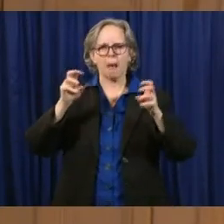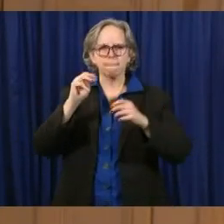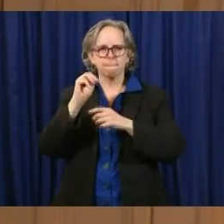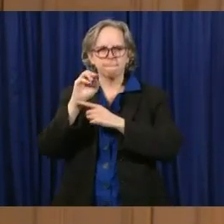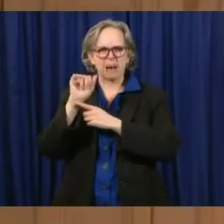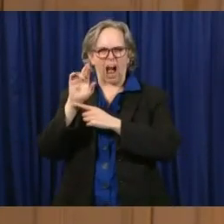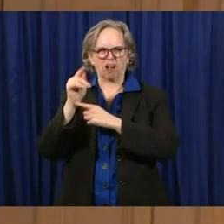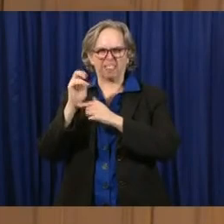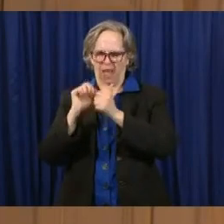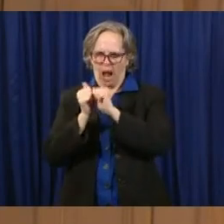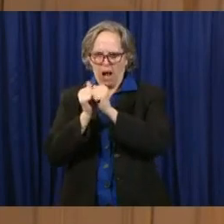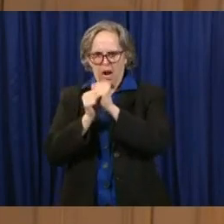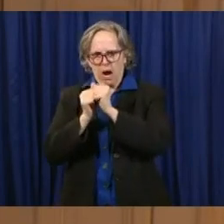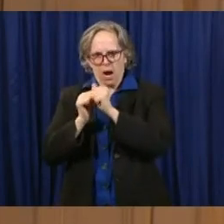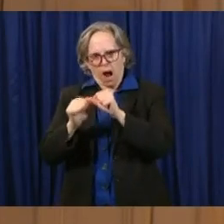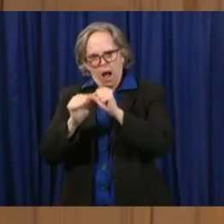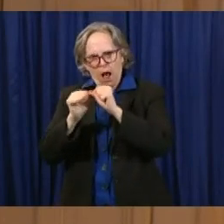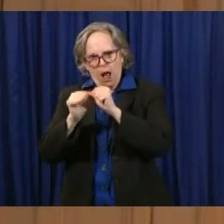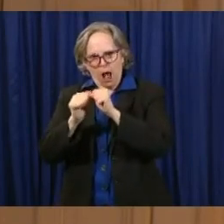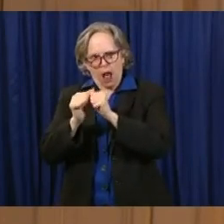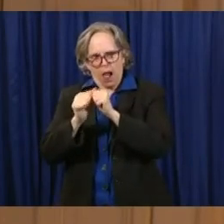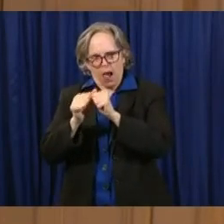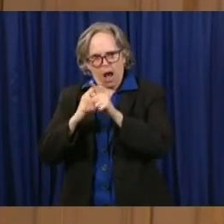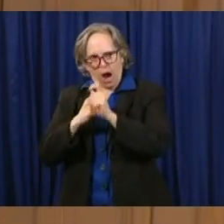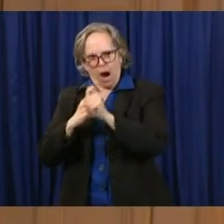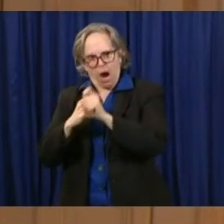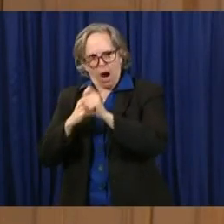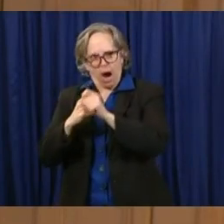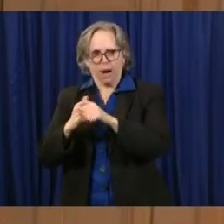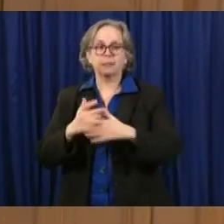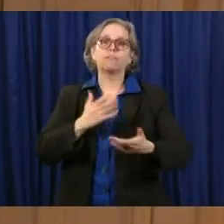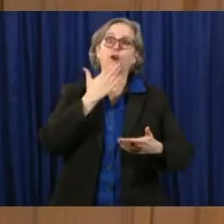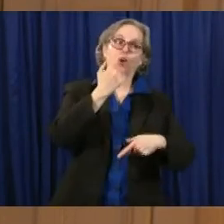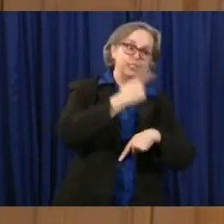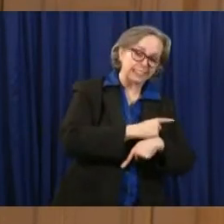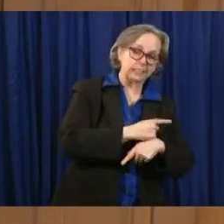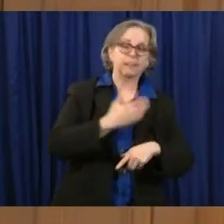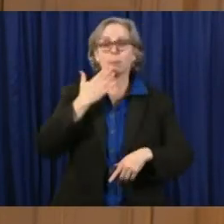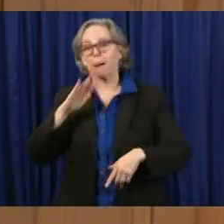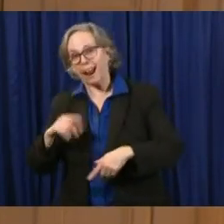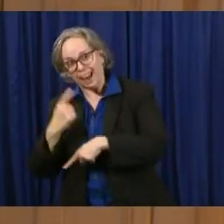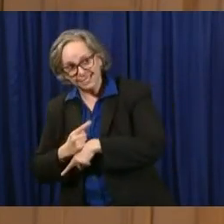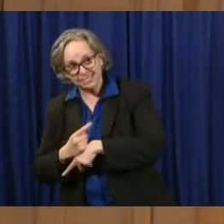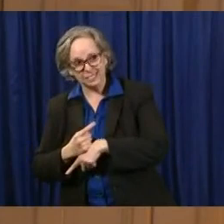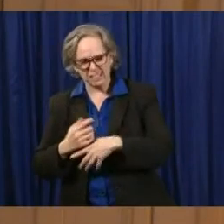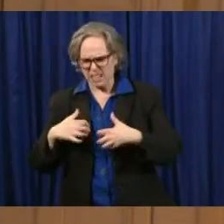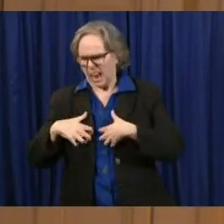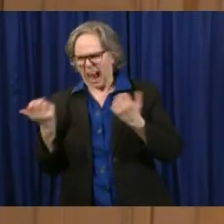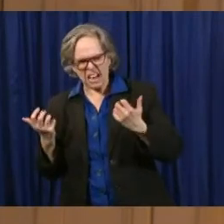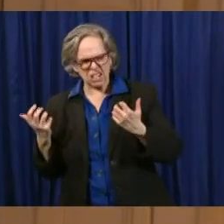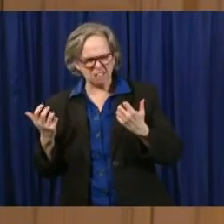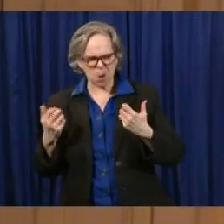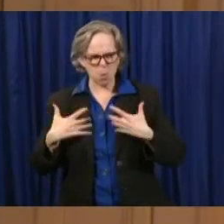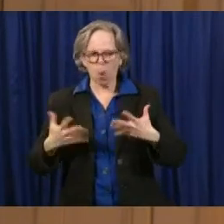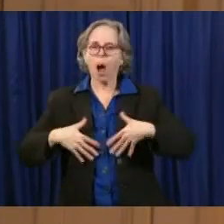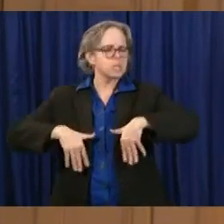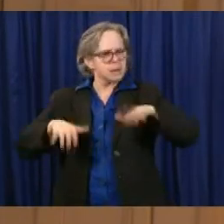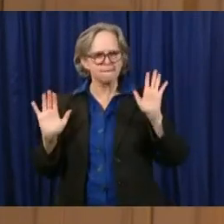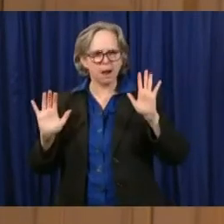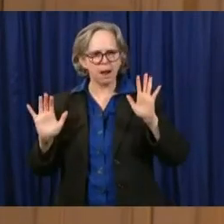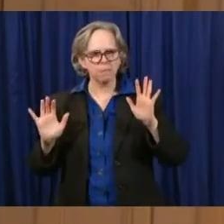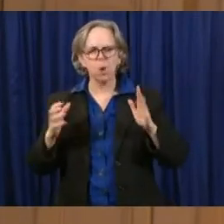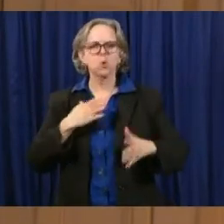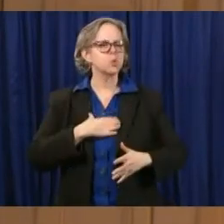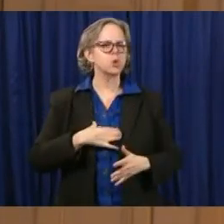good days and bad days. We're going to have anger. We're going to want to give up and just hope that it could go back to the old way it was.